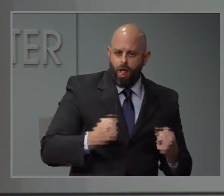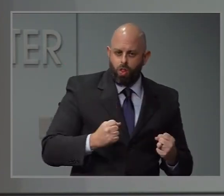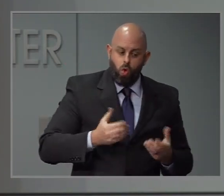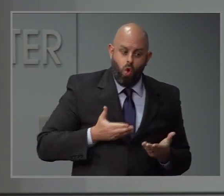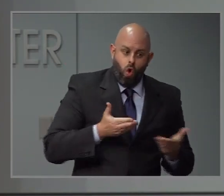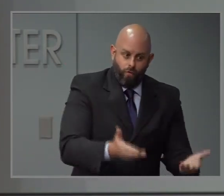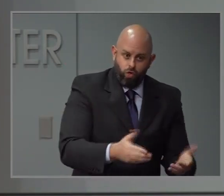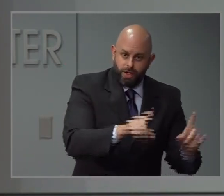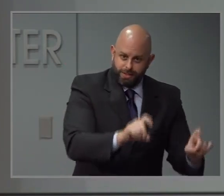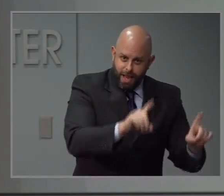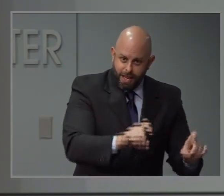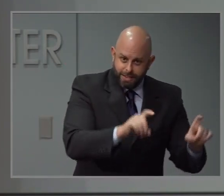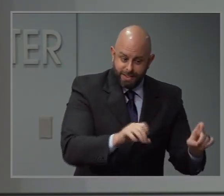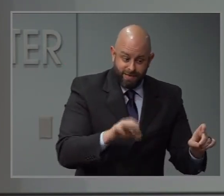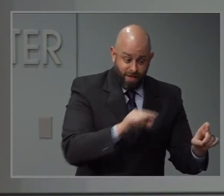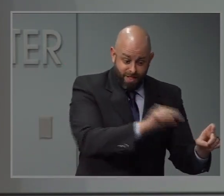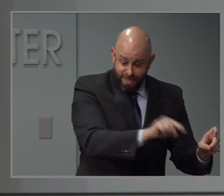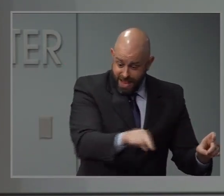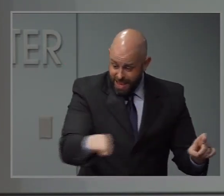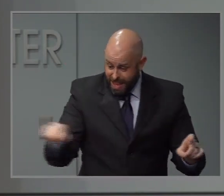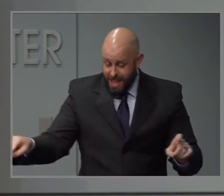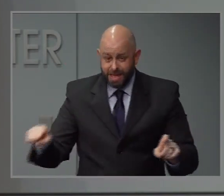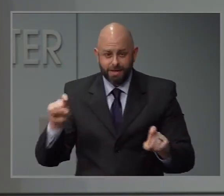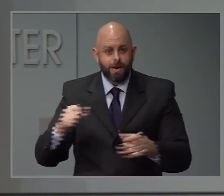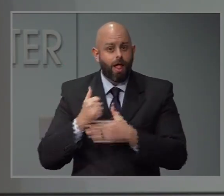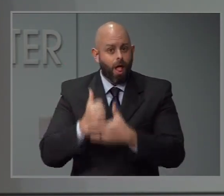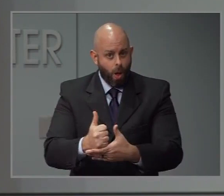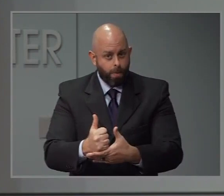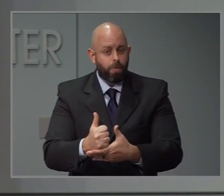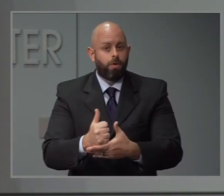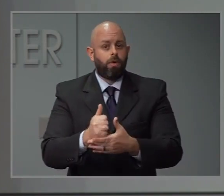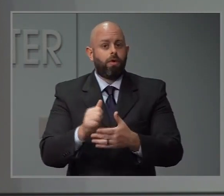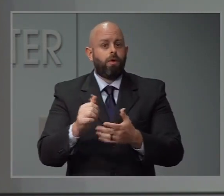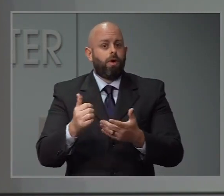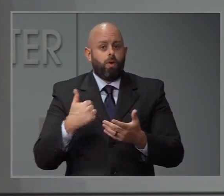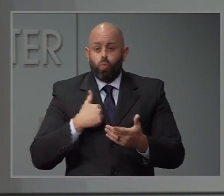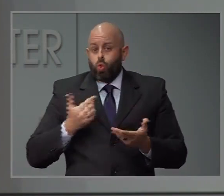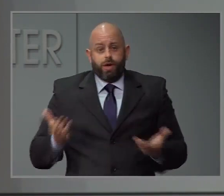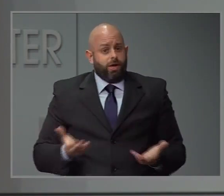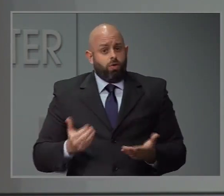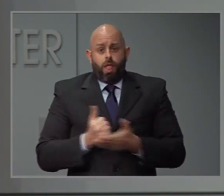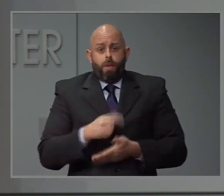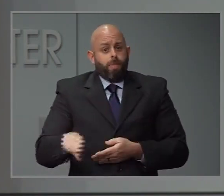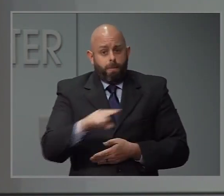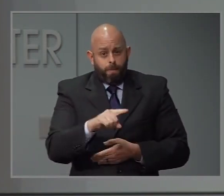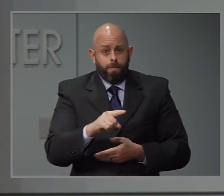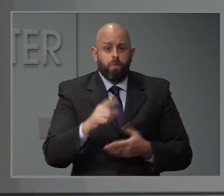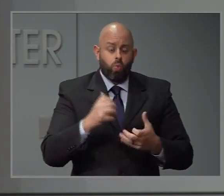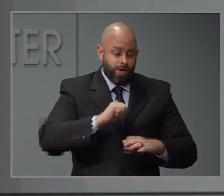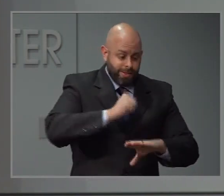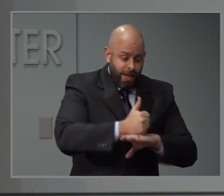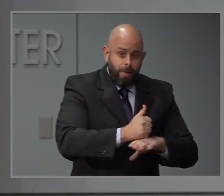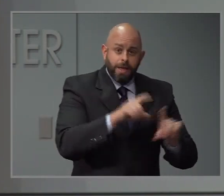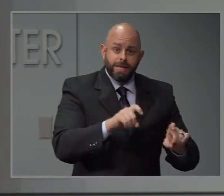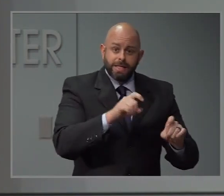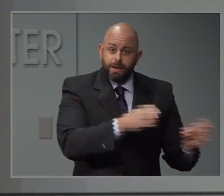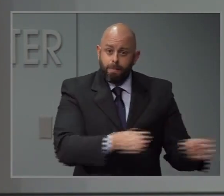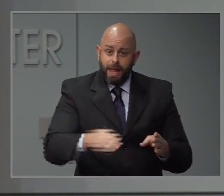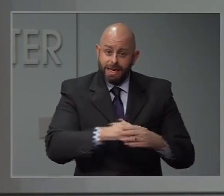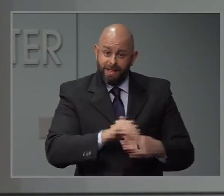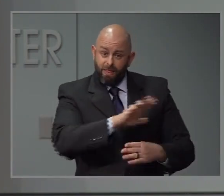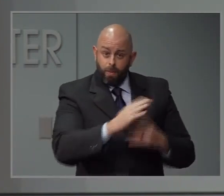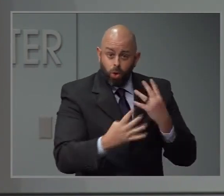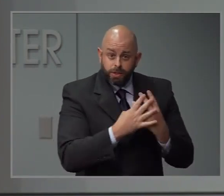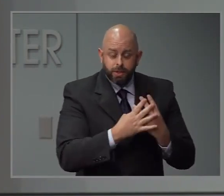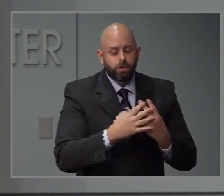any of those folks need help with identifying cases and setting up a testing plan. But,